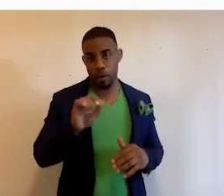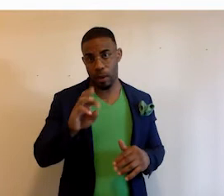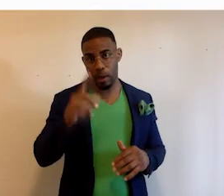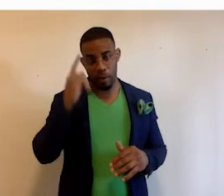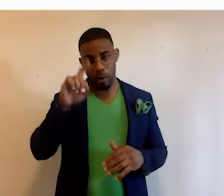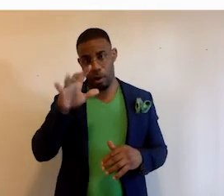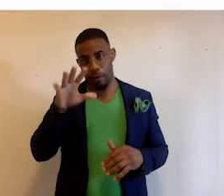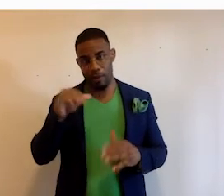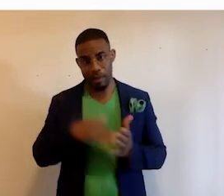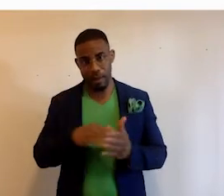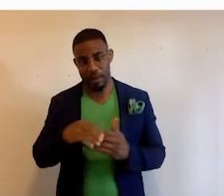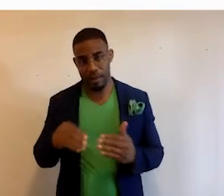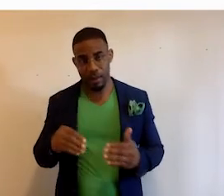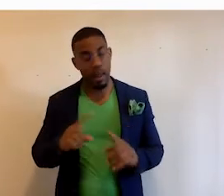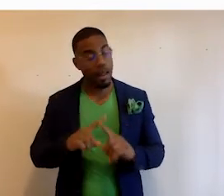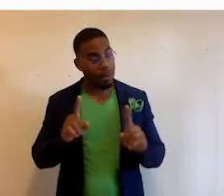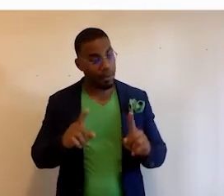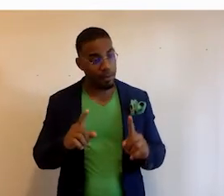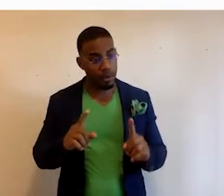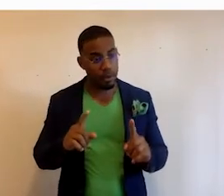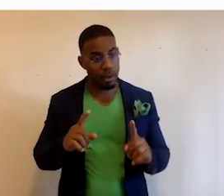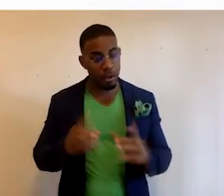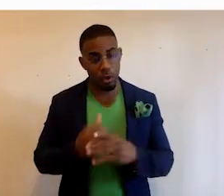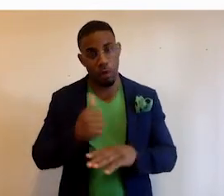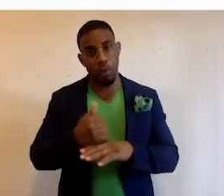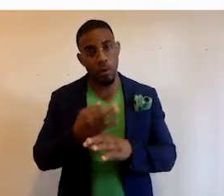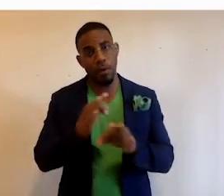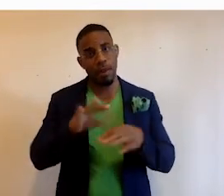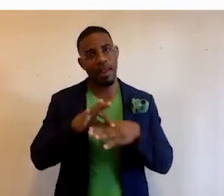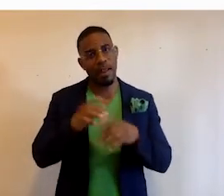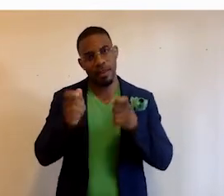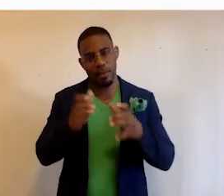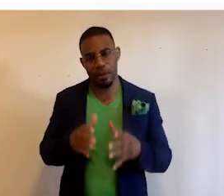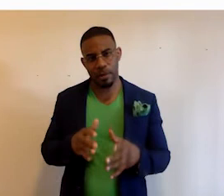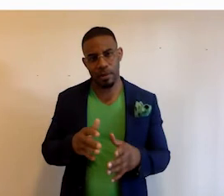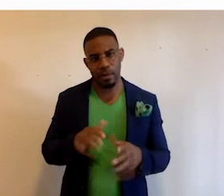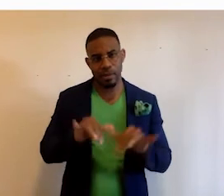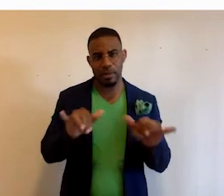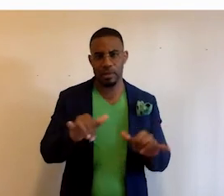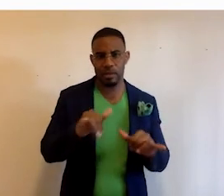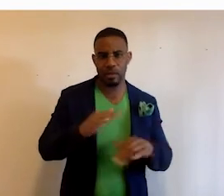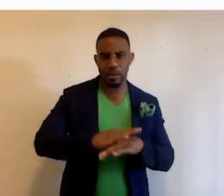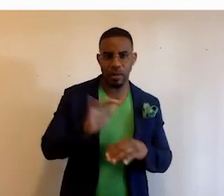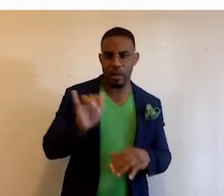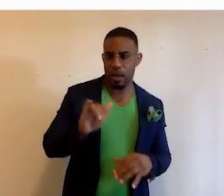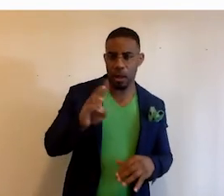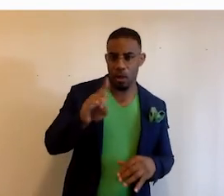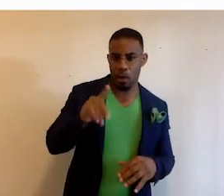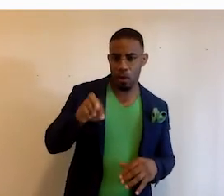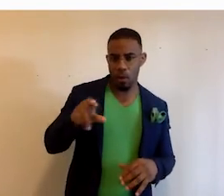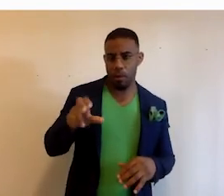$150,000. However, the emergence of free content management system platforms like WordPress